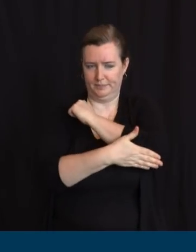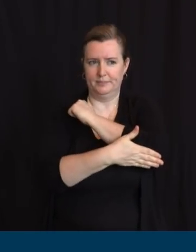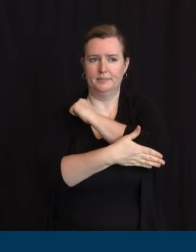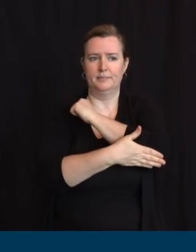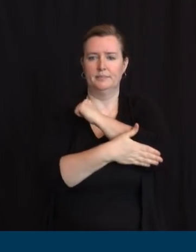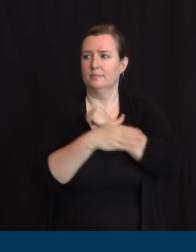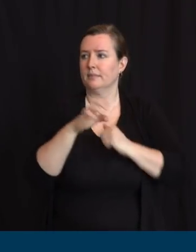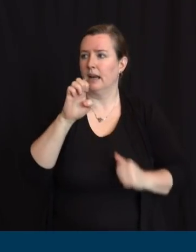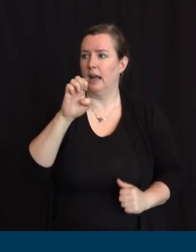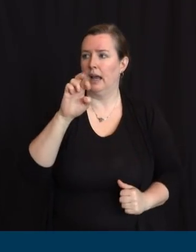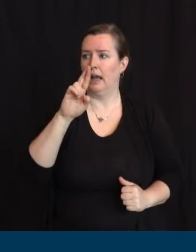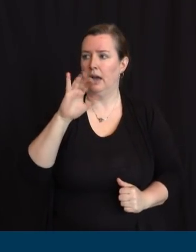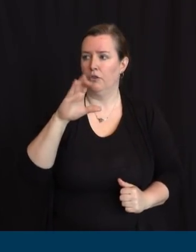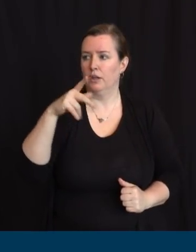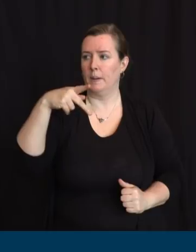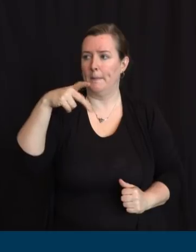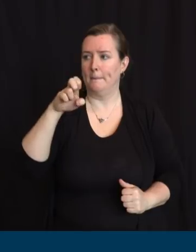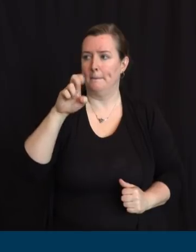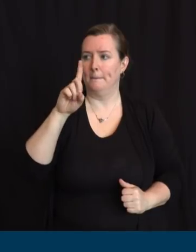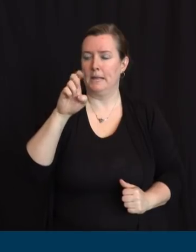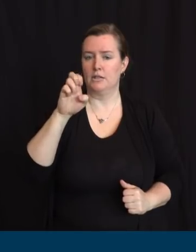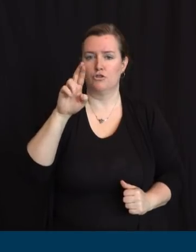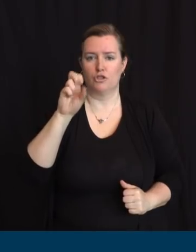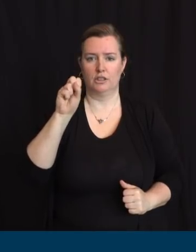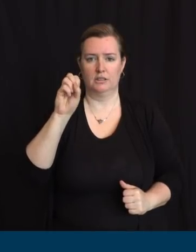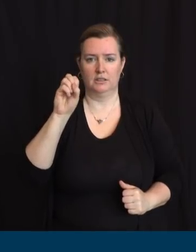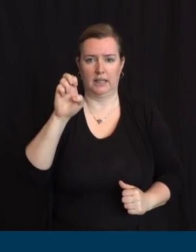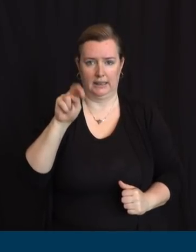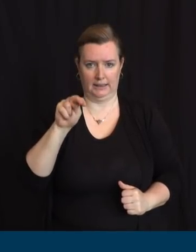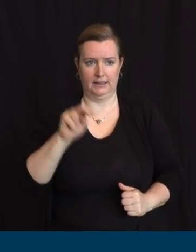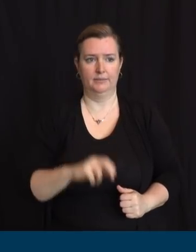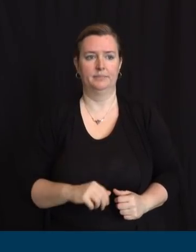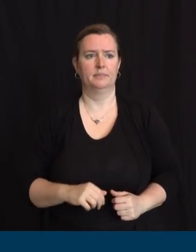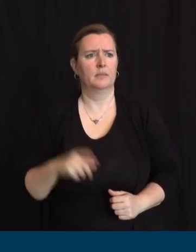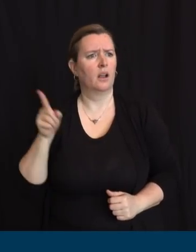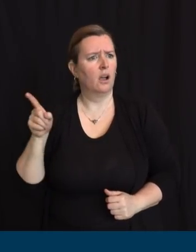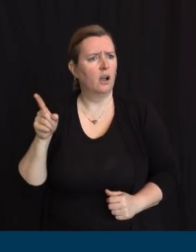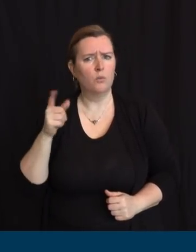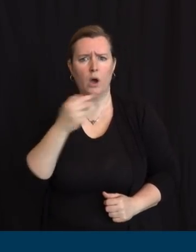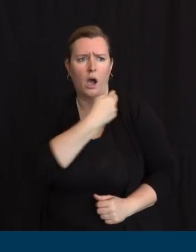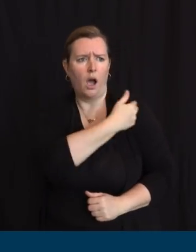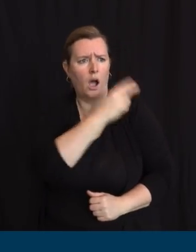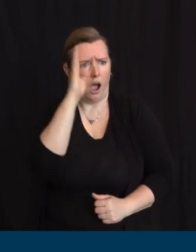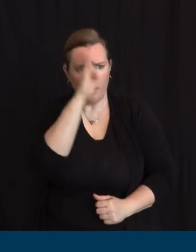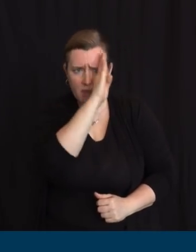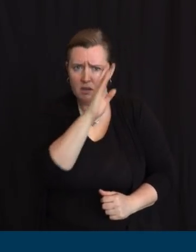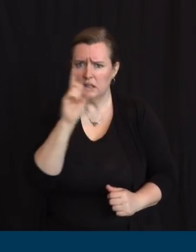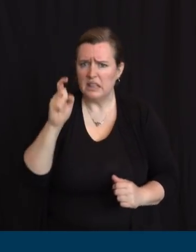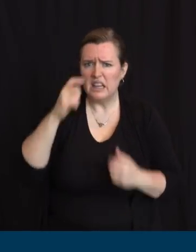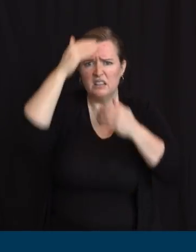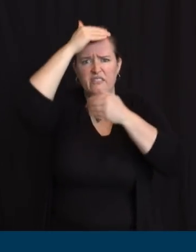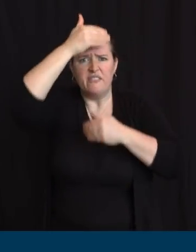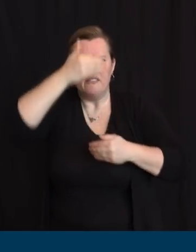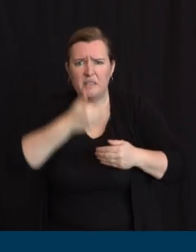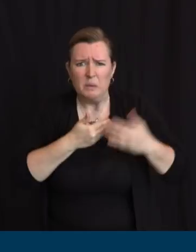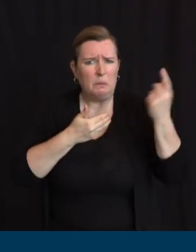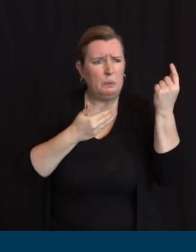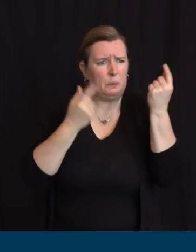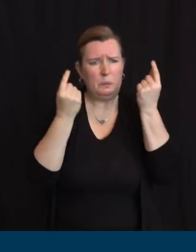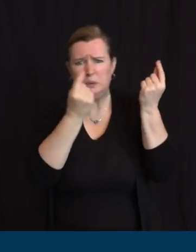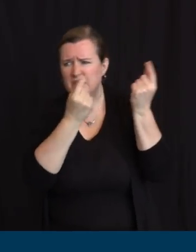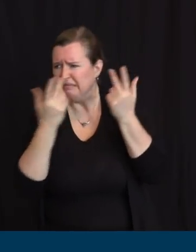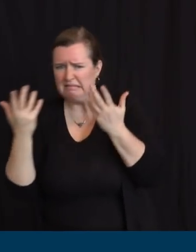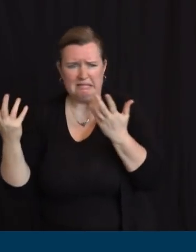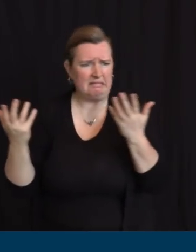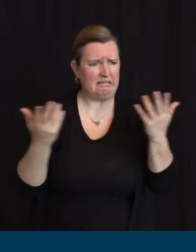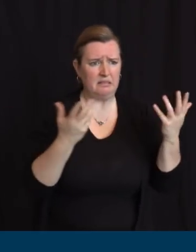Morristown Medical Center for face shields and is now creating them based on specifications provided by the hospital on the